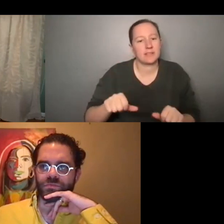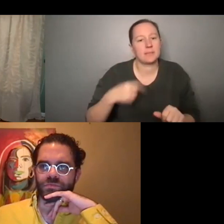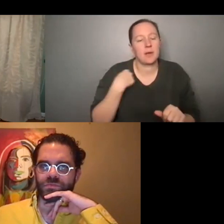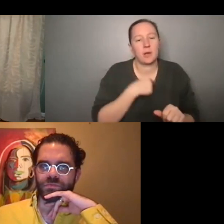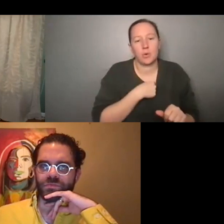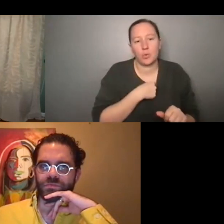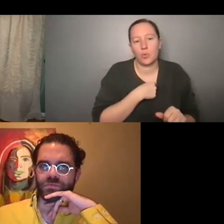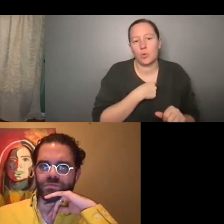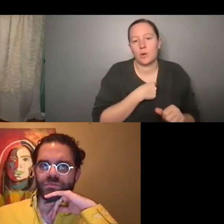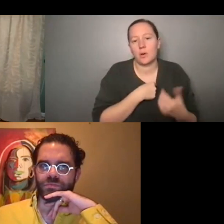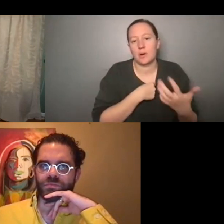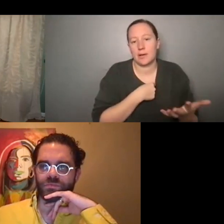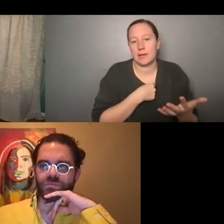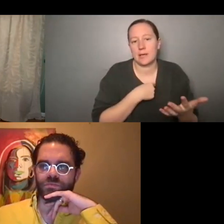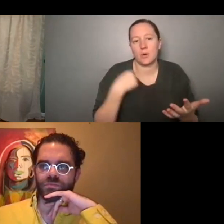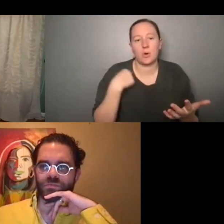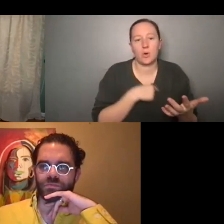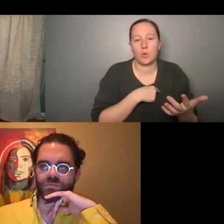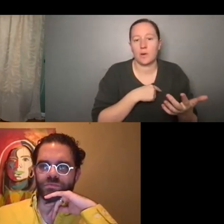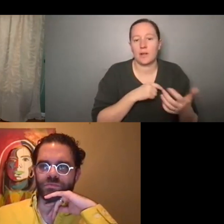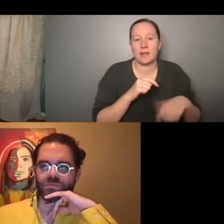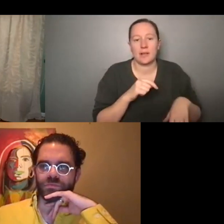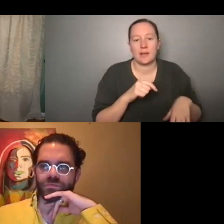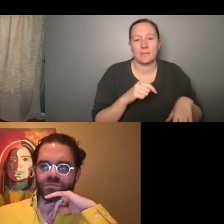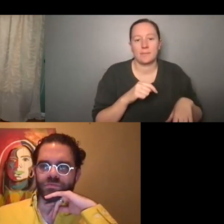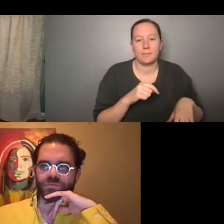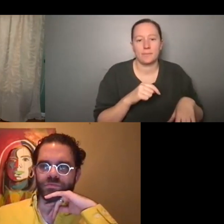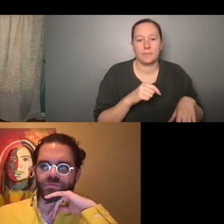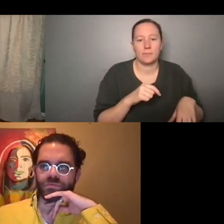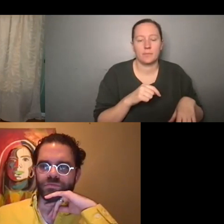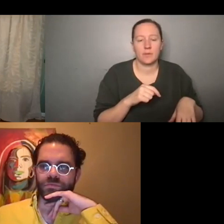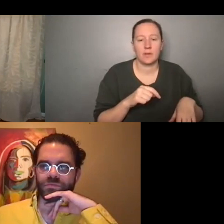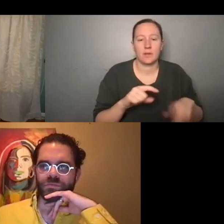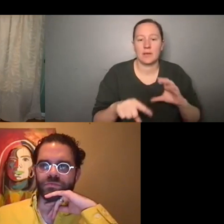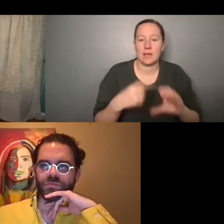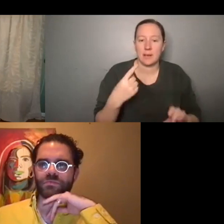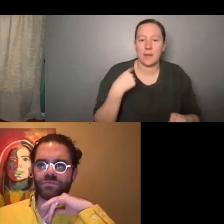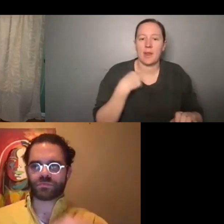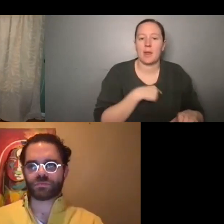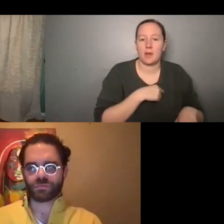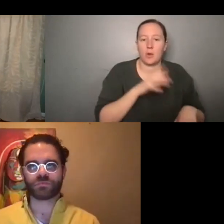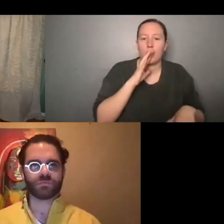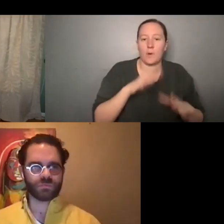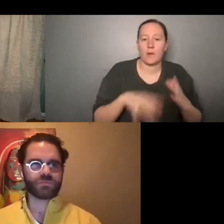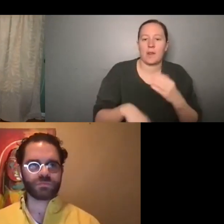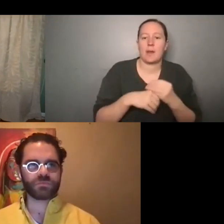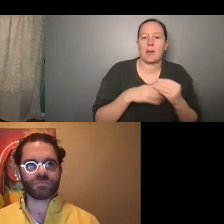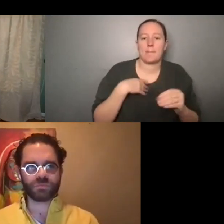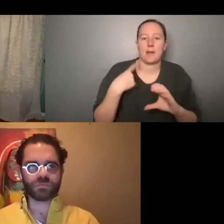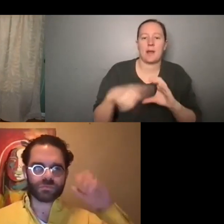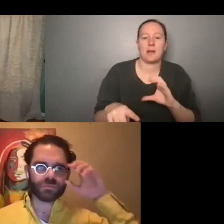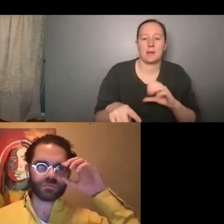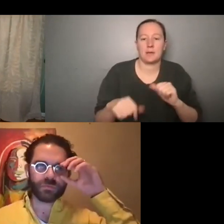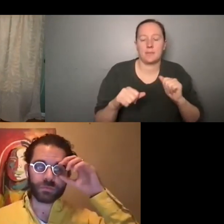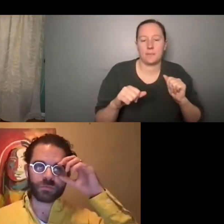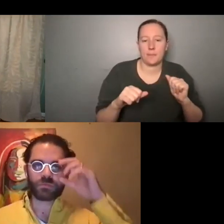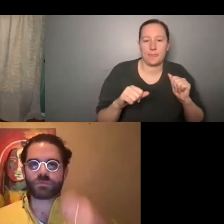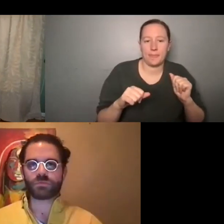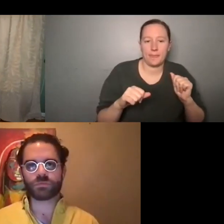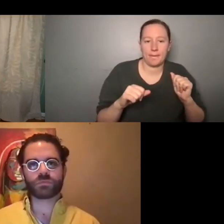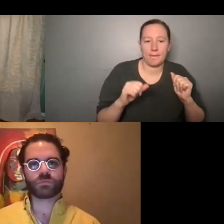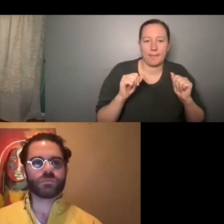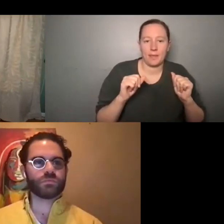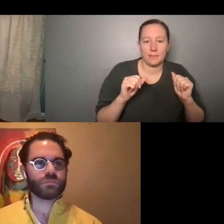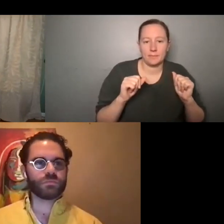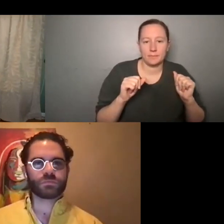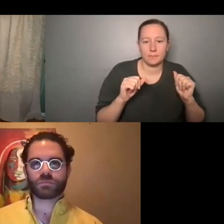um, we can, if you feel comfortable, you can send us an email. I'll drop my email in the chat, or maybe Isabella can drop, can